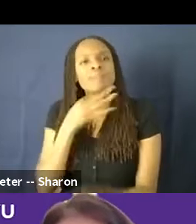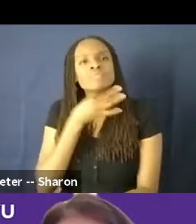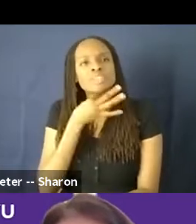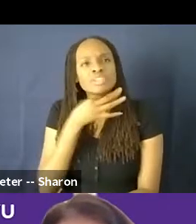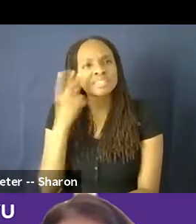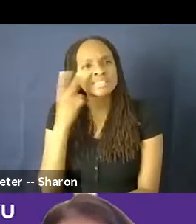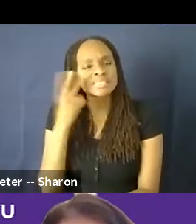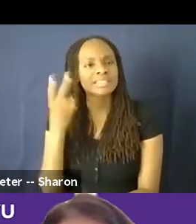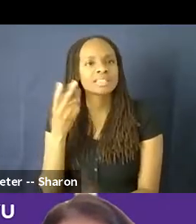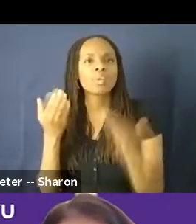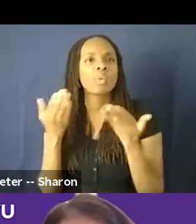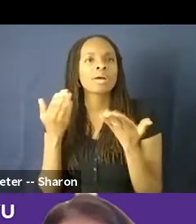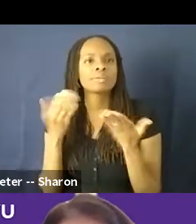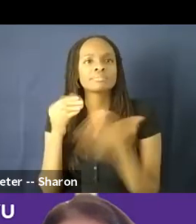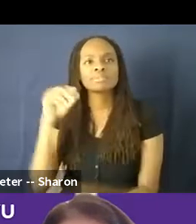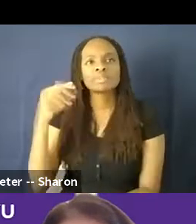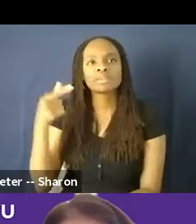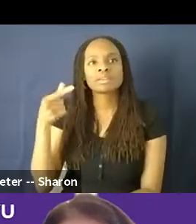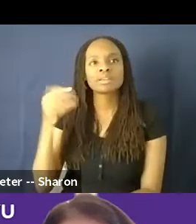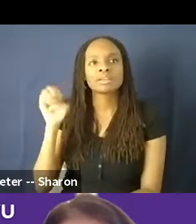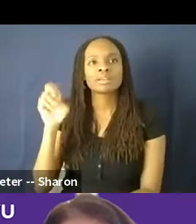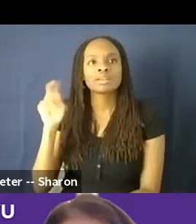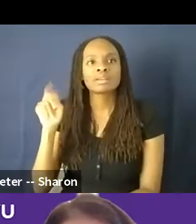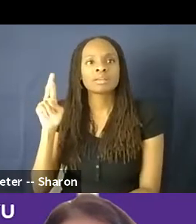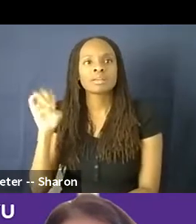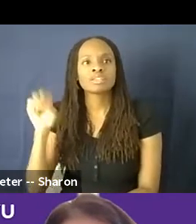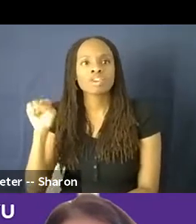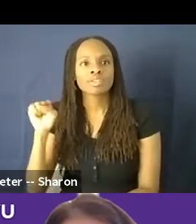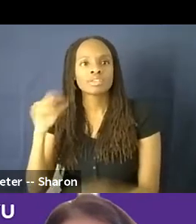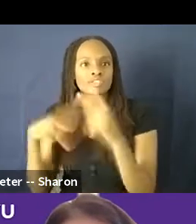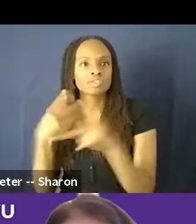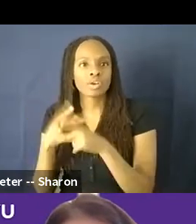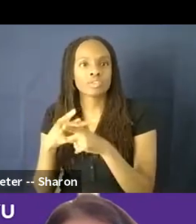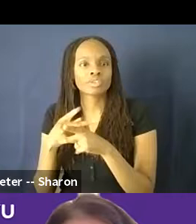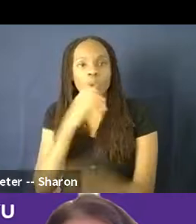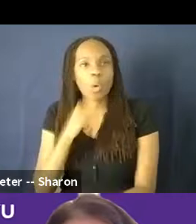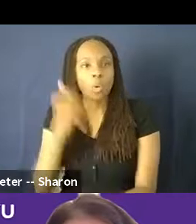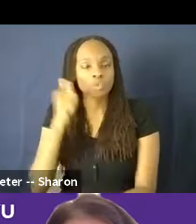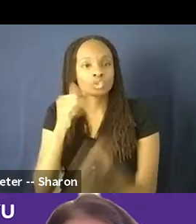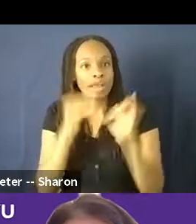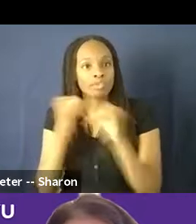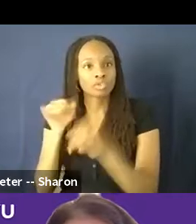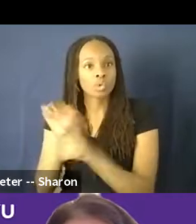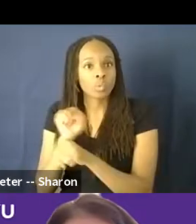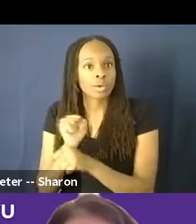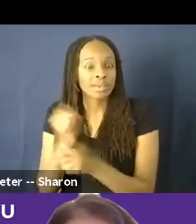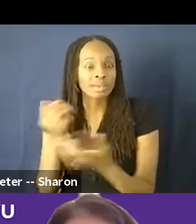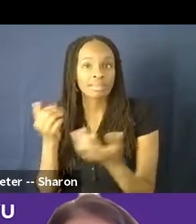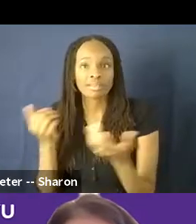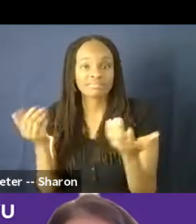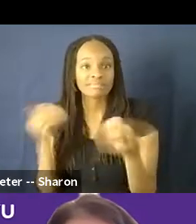older individuals are working in and if they